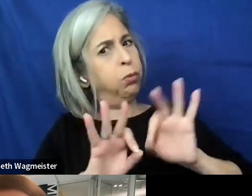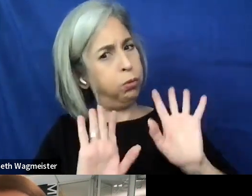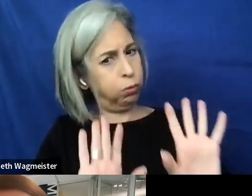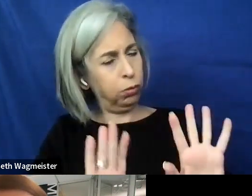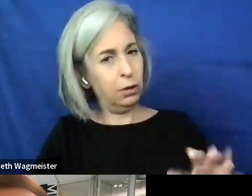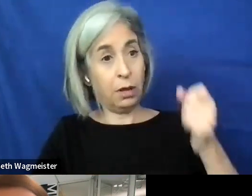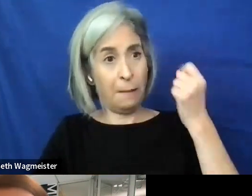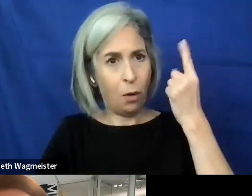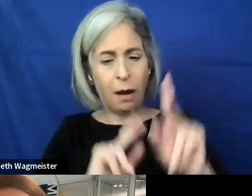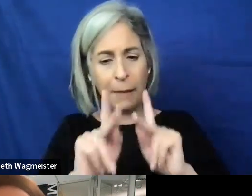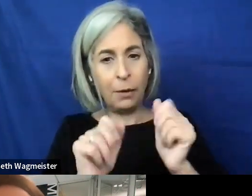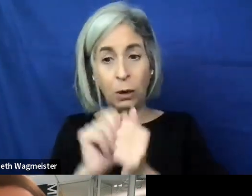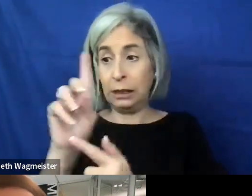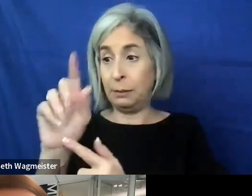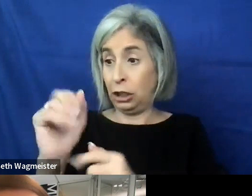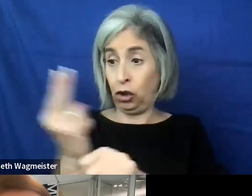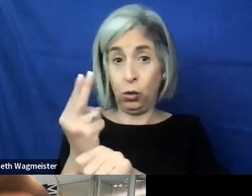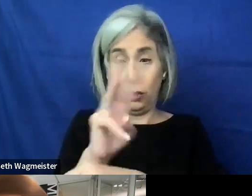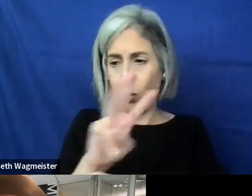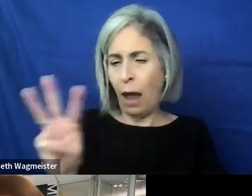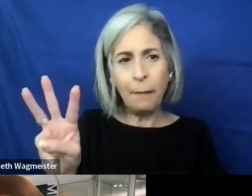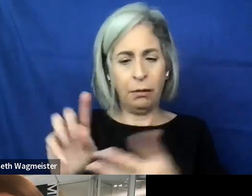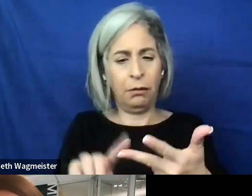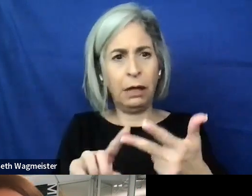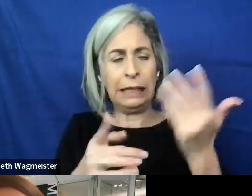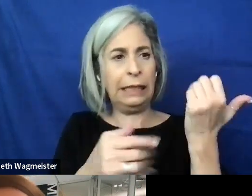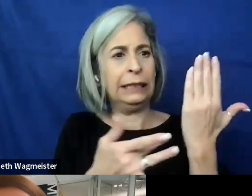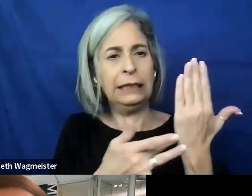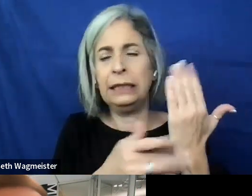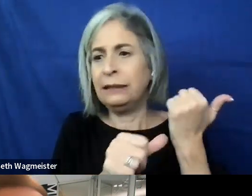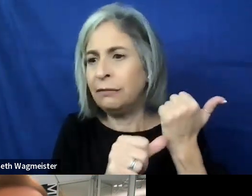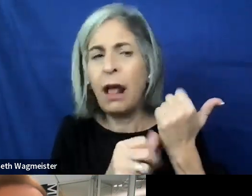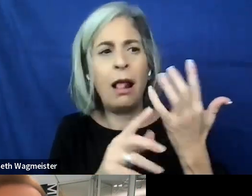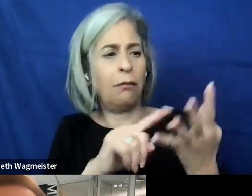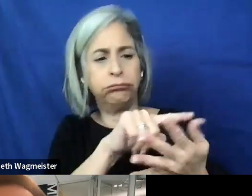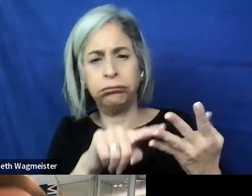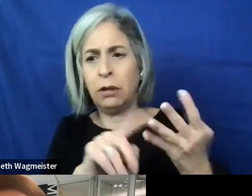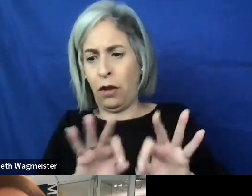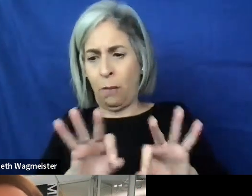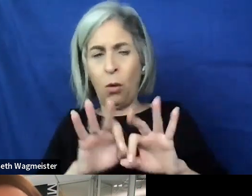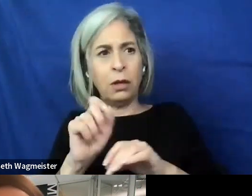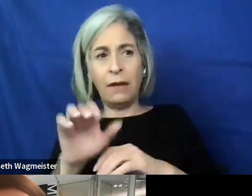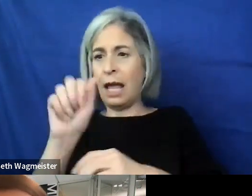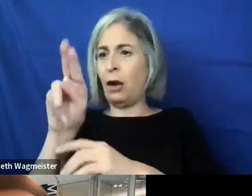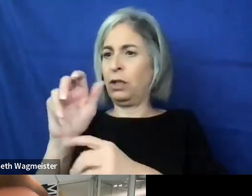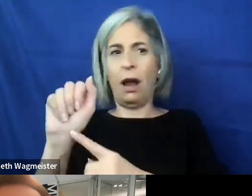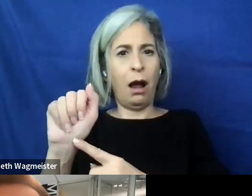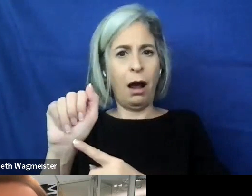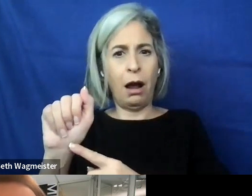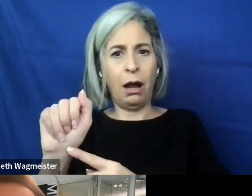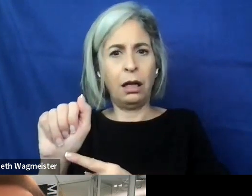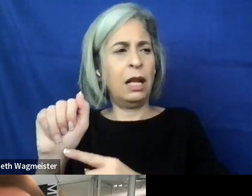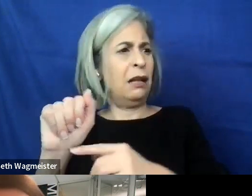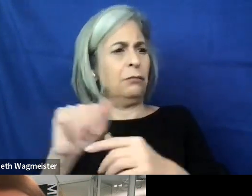how people with disabilities use the web, understanding assistive technologies and the importance of, you know, ARIA and semantic HTML